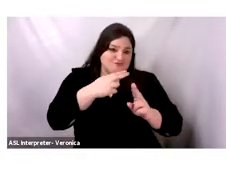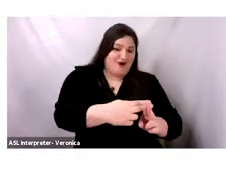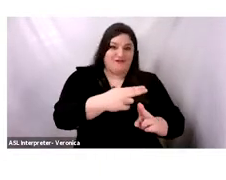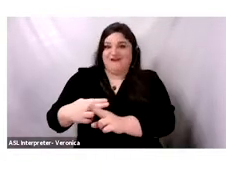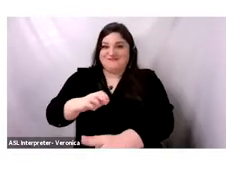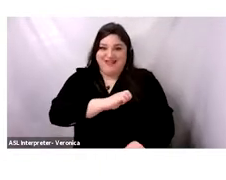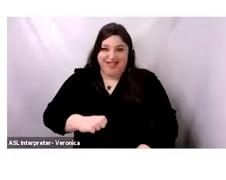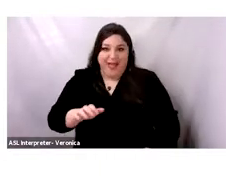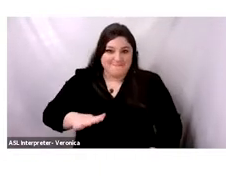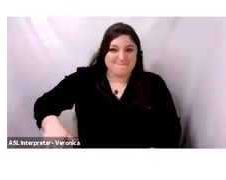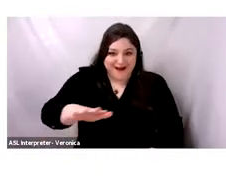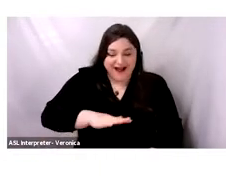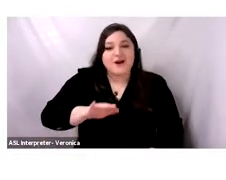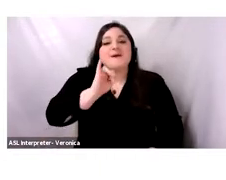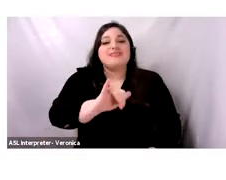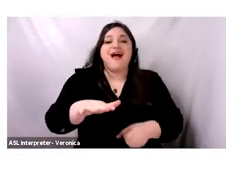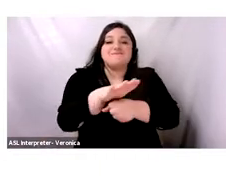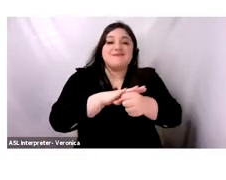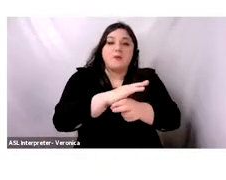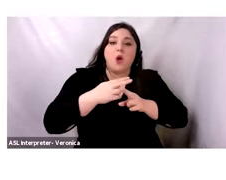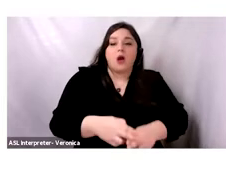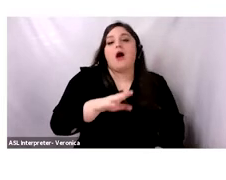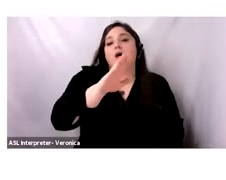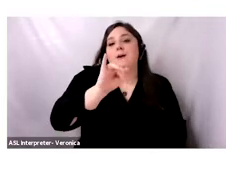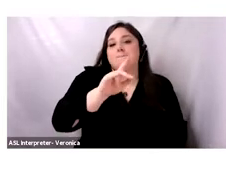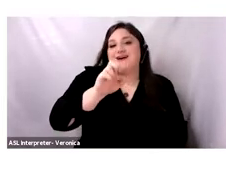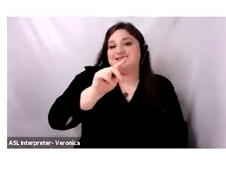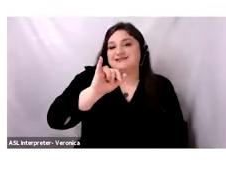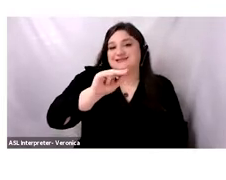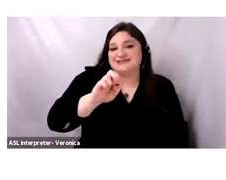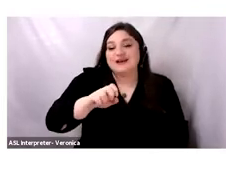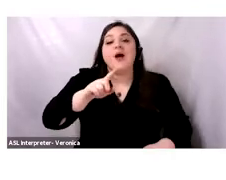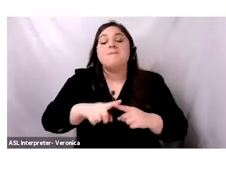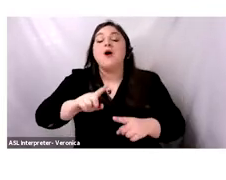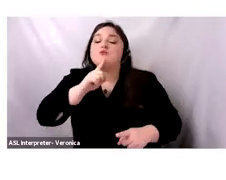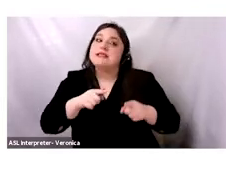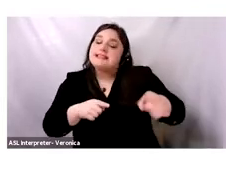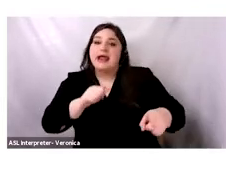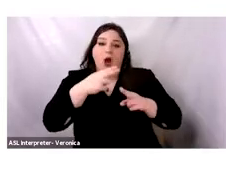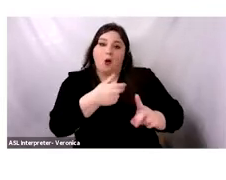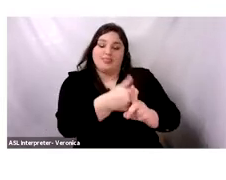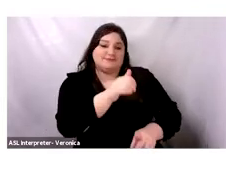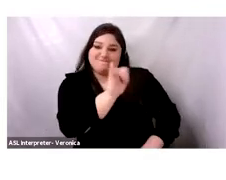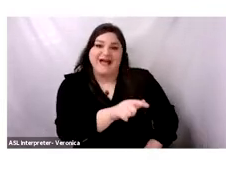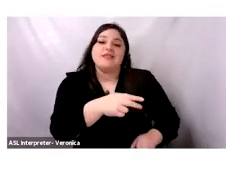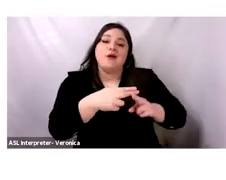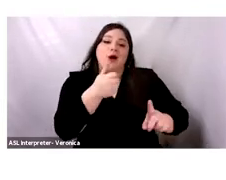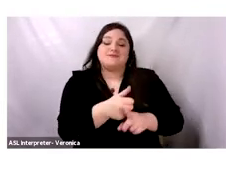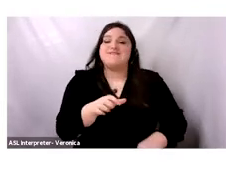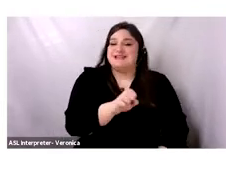them currently the Byzantines. However, they refer to themselves as Eastern Romans. And the